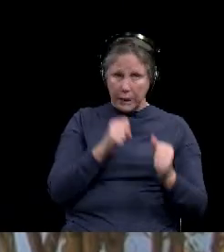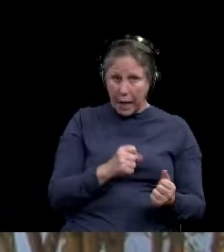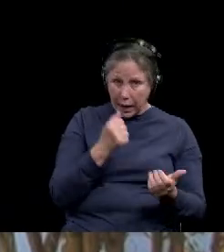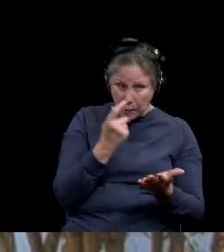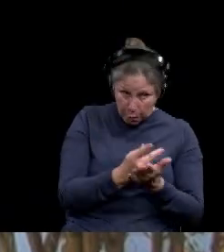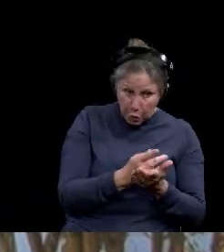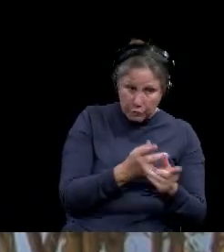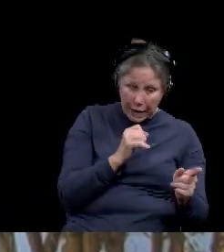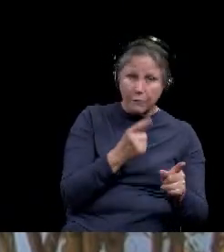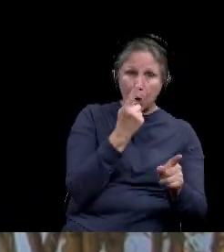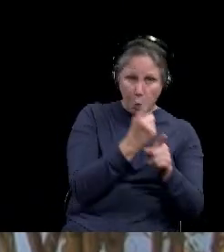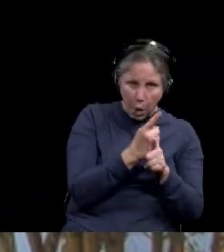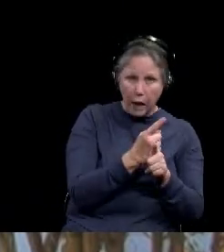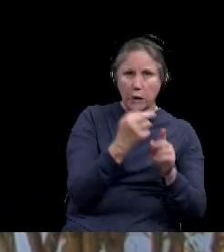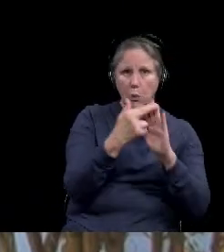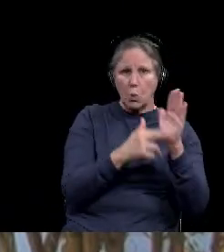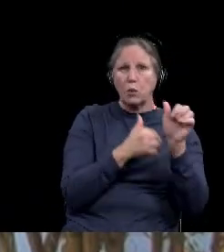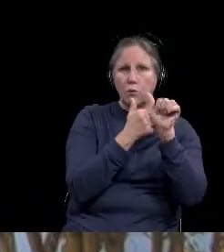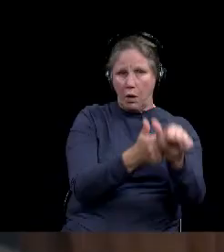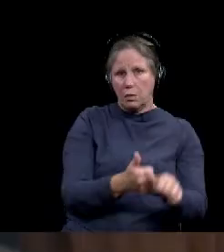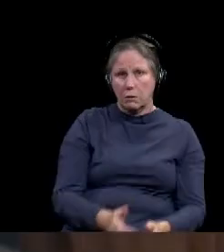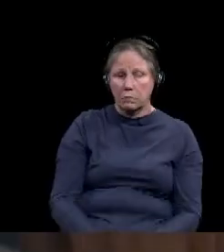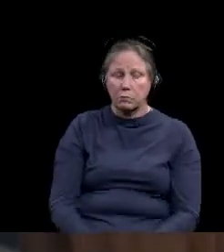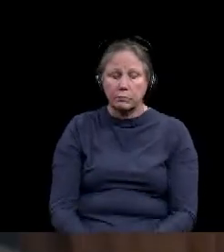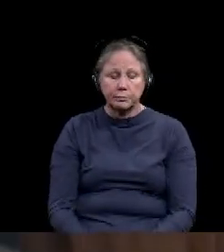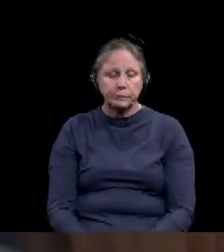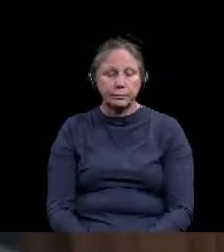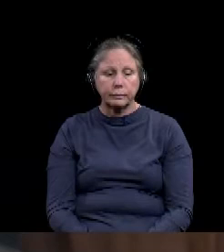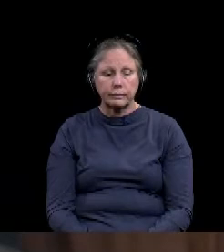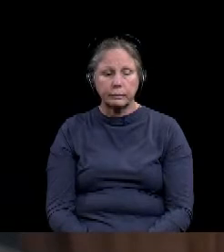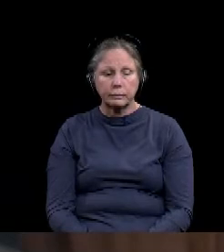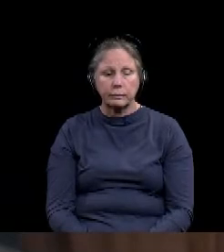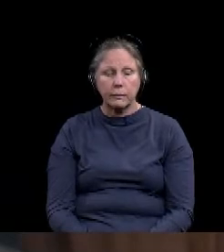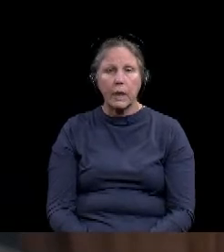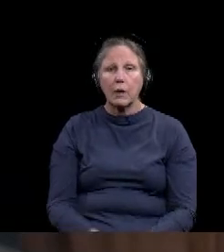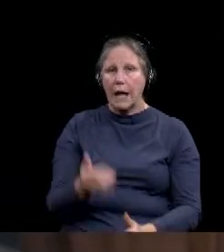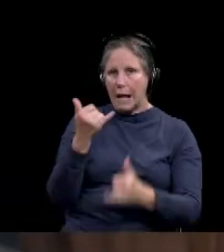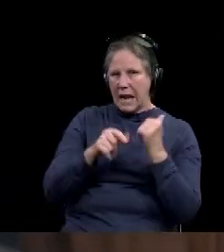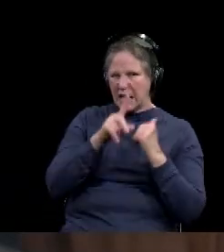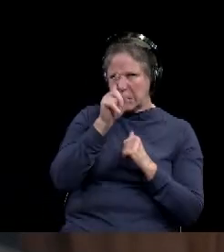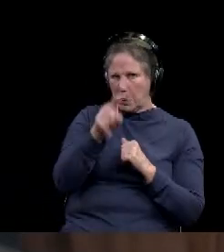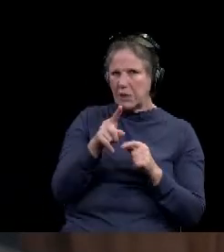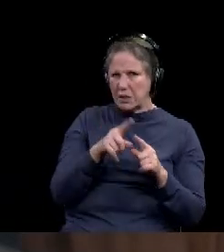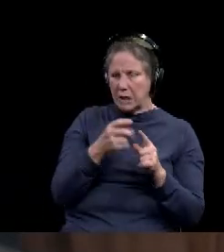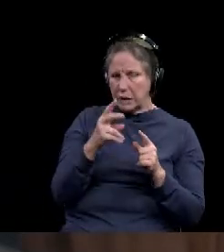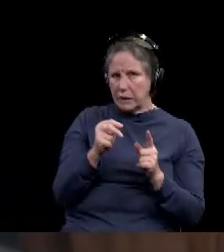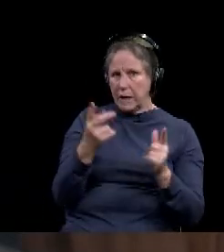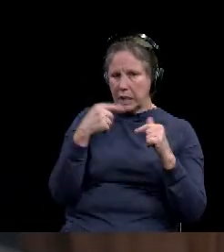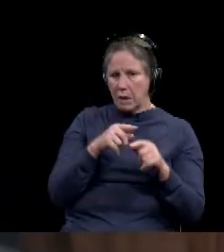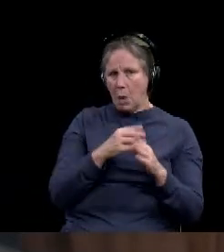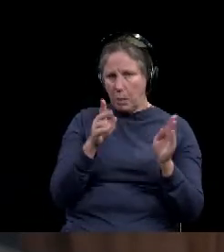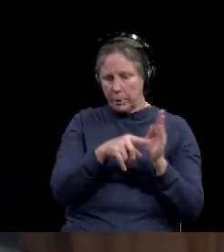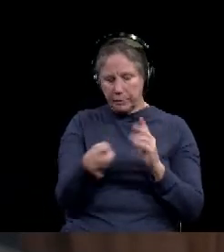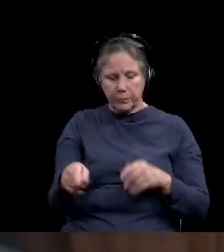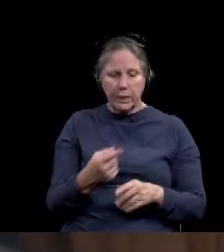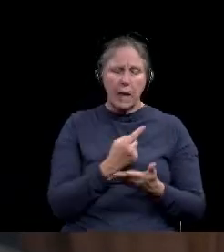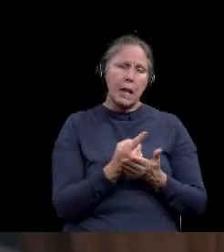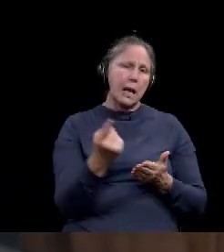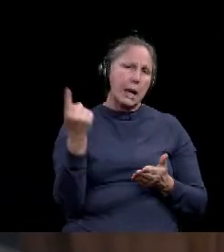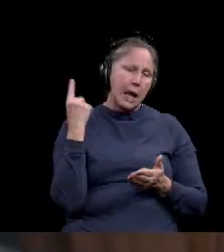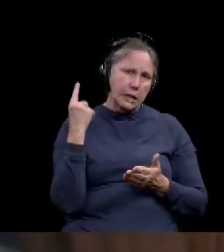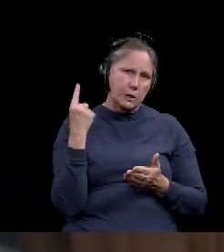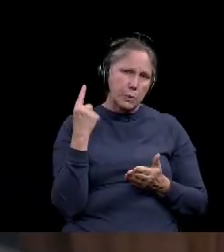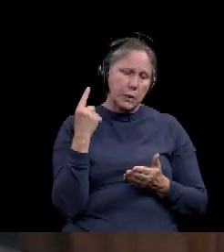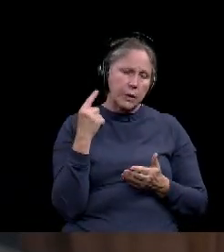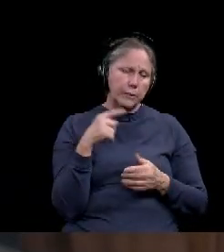if there are the right safety protocols put in place. Okay. Well, let this be the last question and then we'll go to the media. Last week, there was a